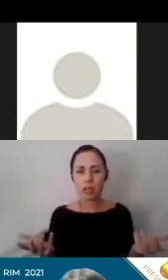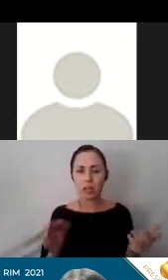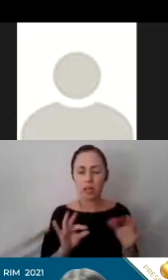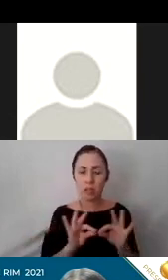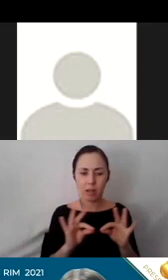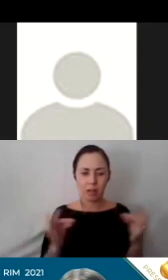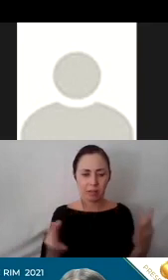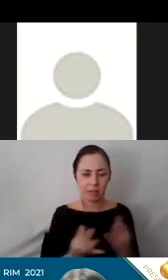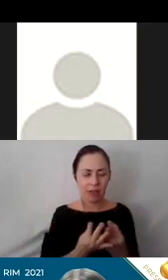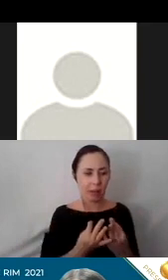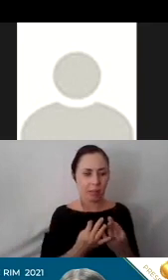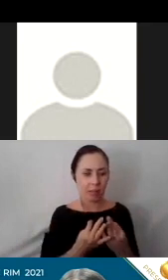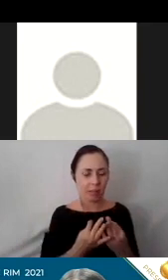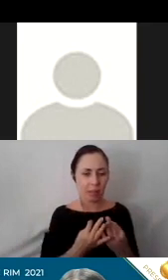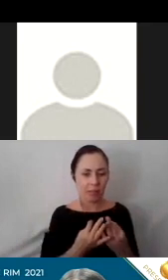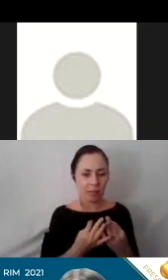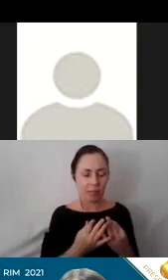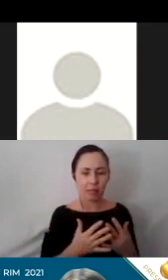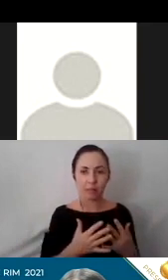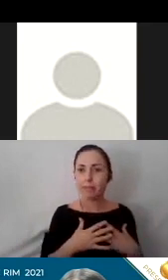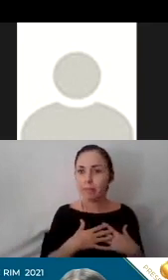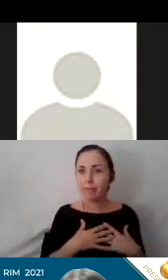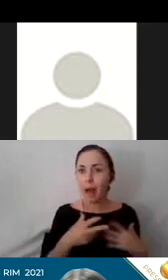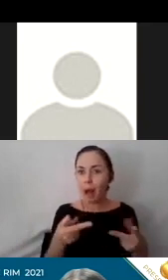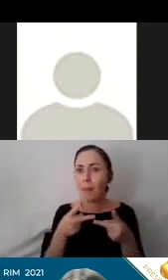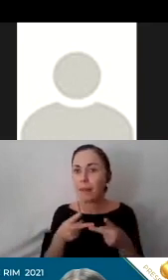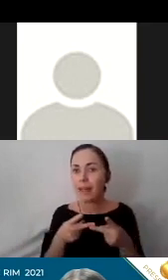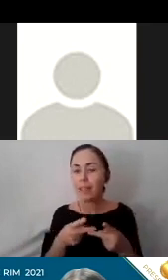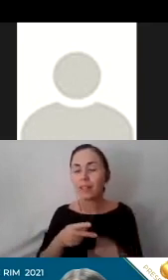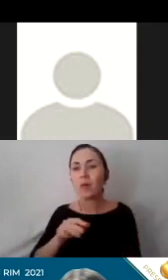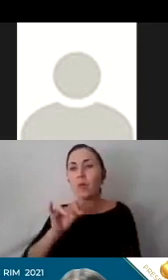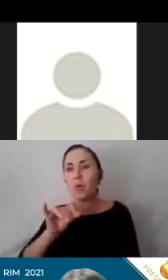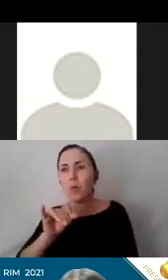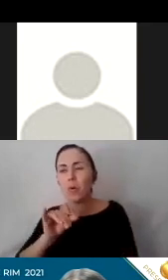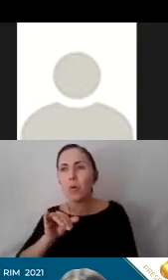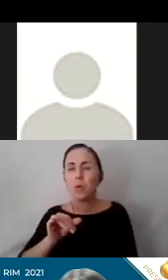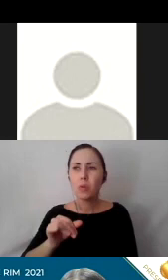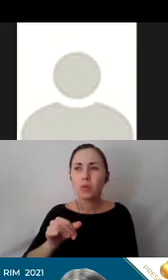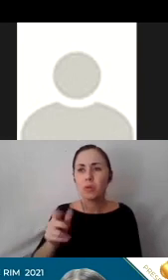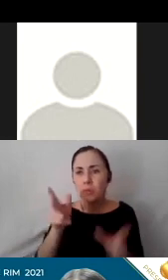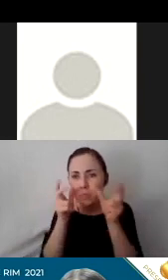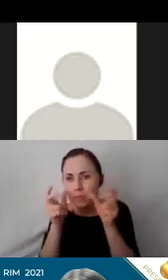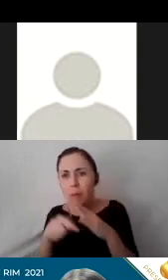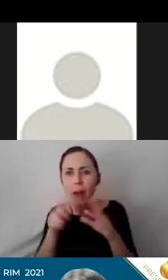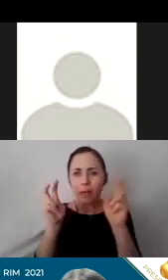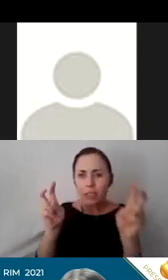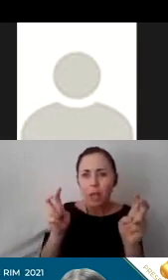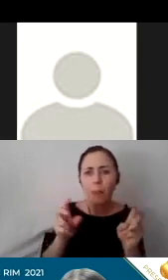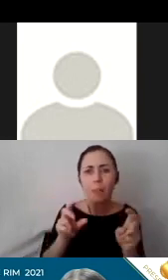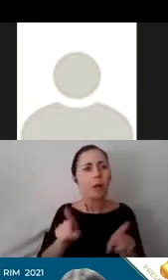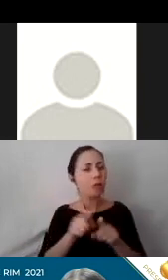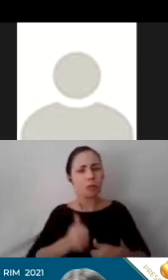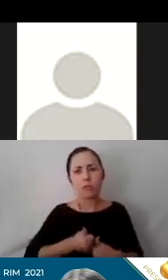were just very happy just to have a space to hear about a specific topic, but also to talk about what their concerns are,